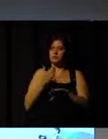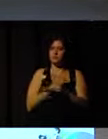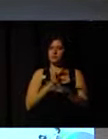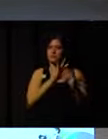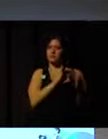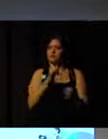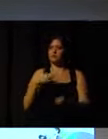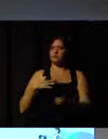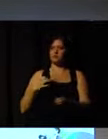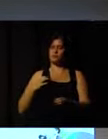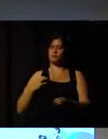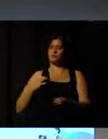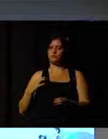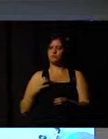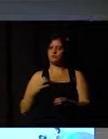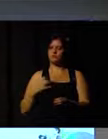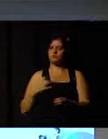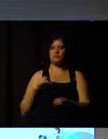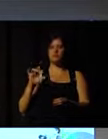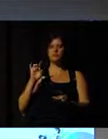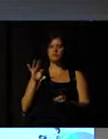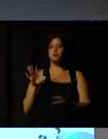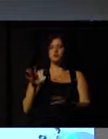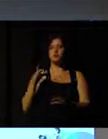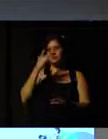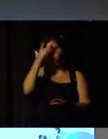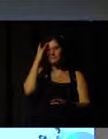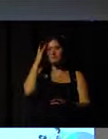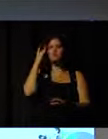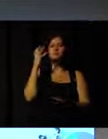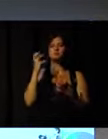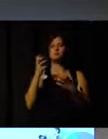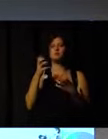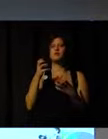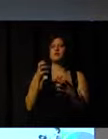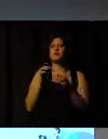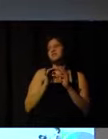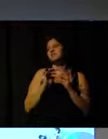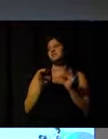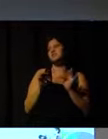and not just the people who want to get the lovely experience of being a volunteer.